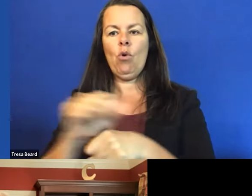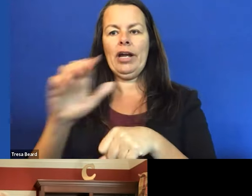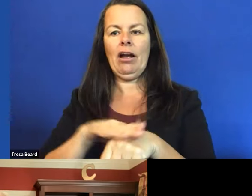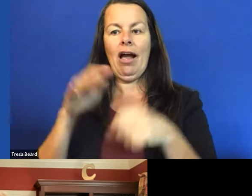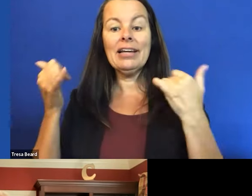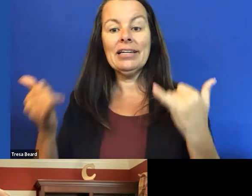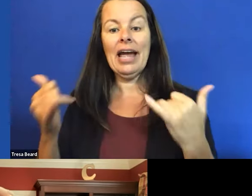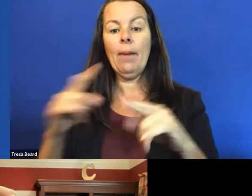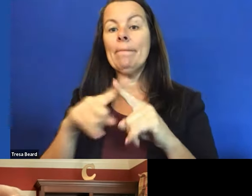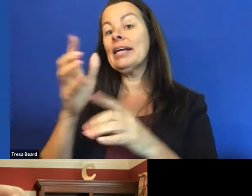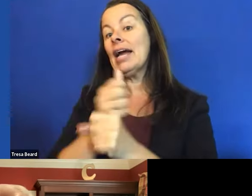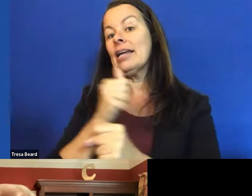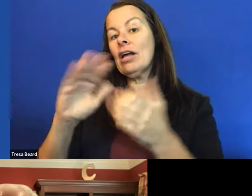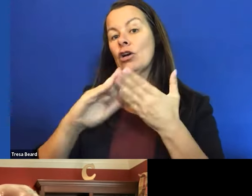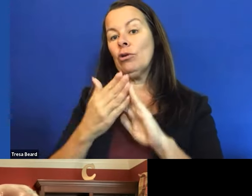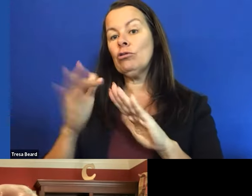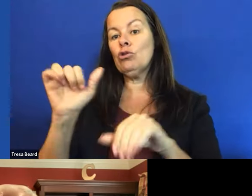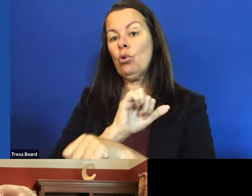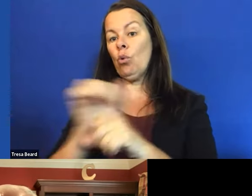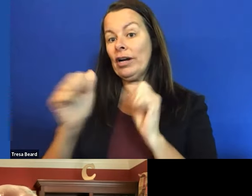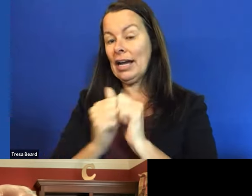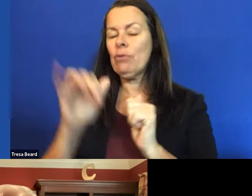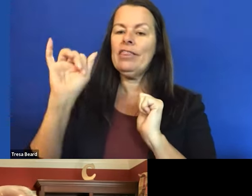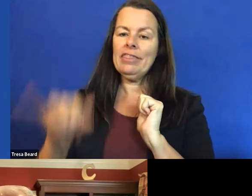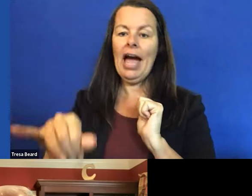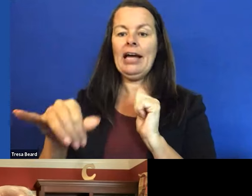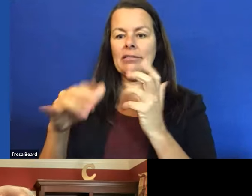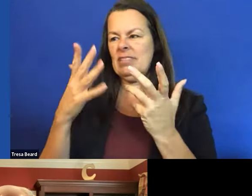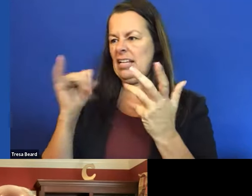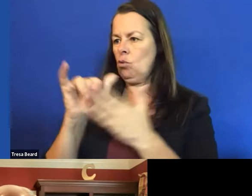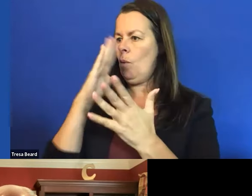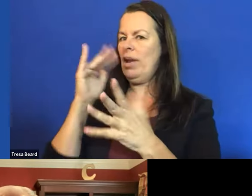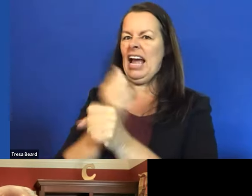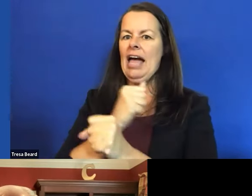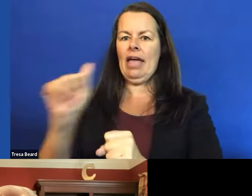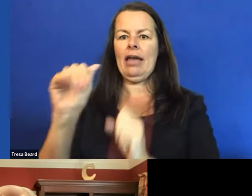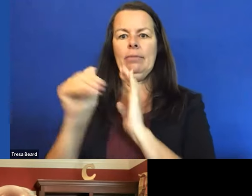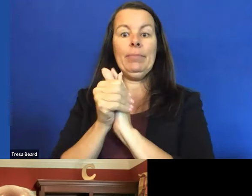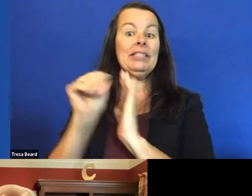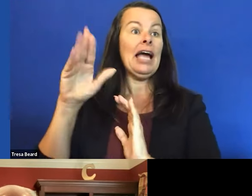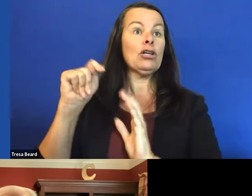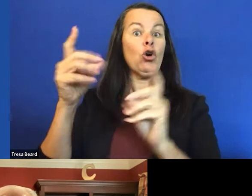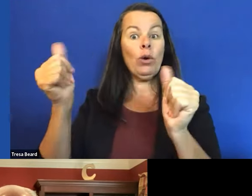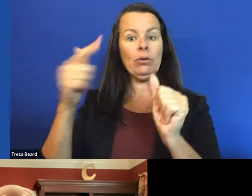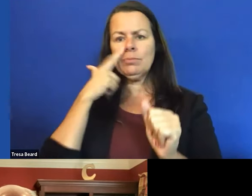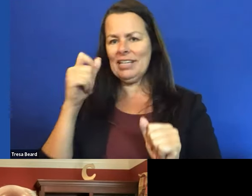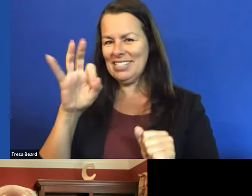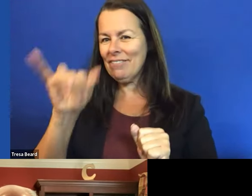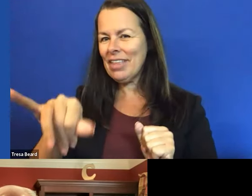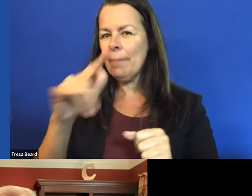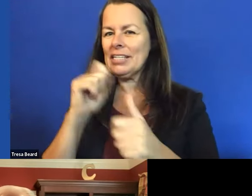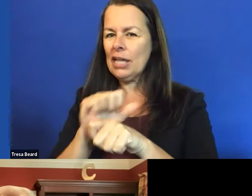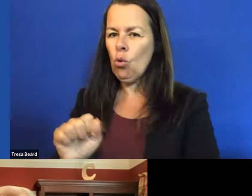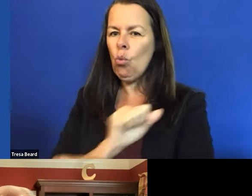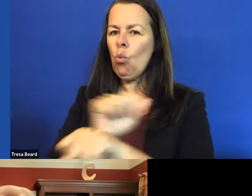to work together has been the issue why we got the ADA Amendments Act quickly was because of that. And now the community is